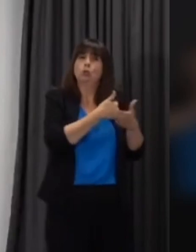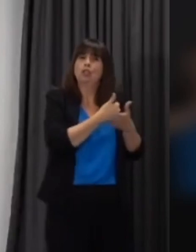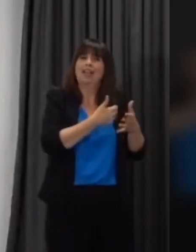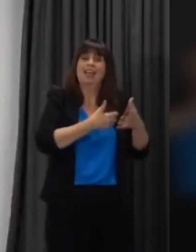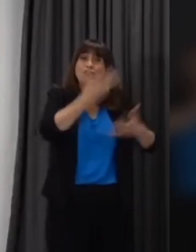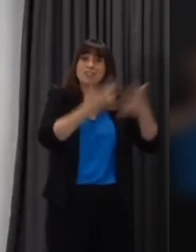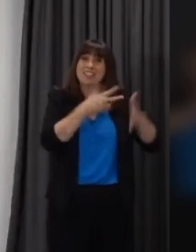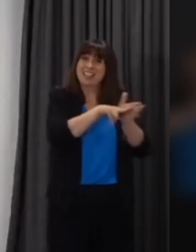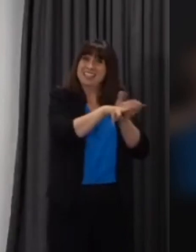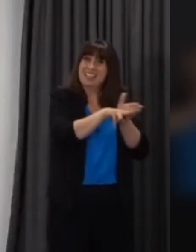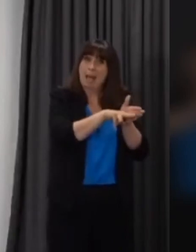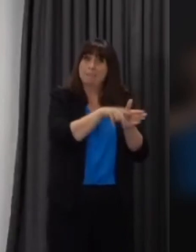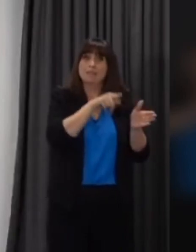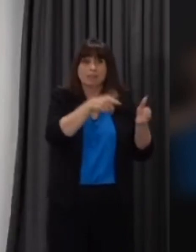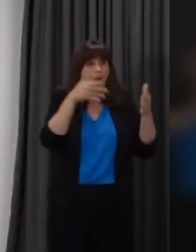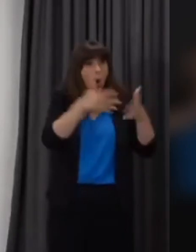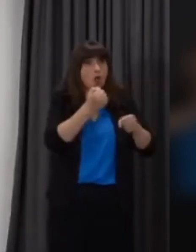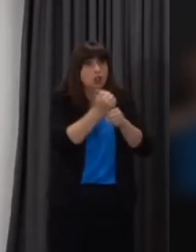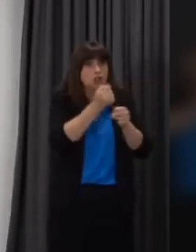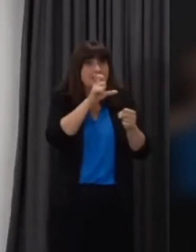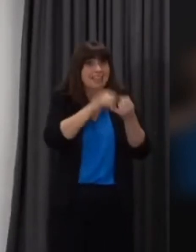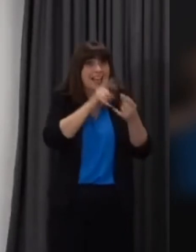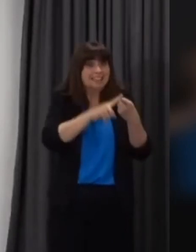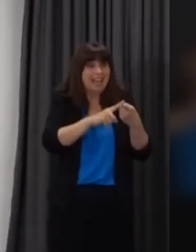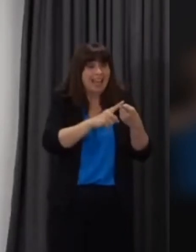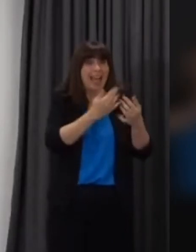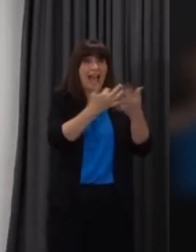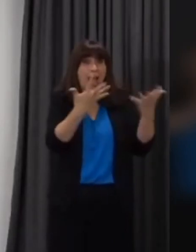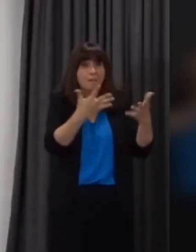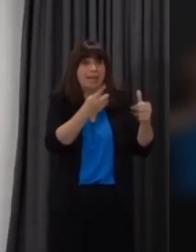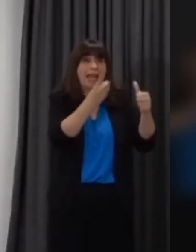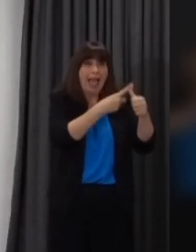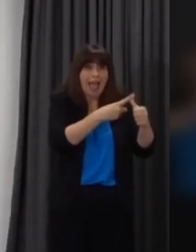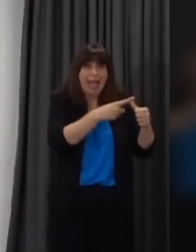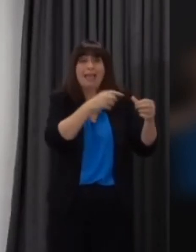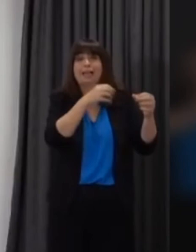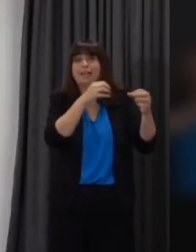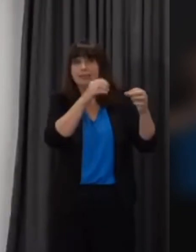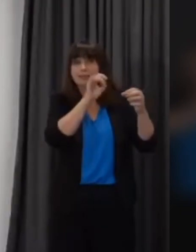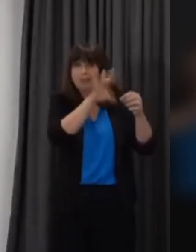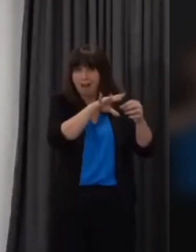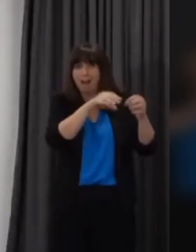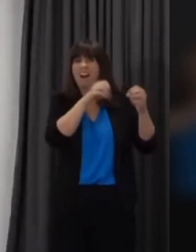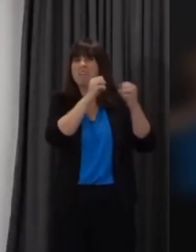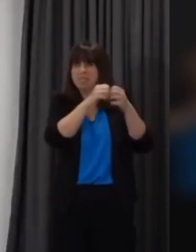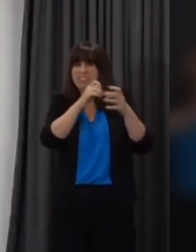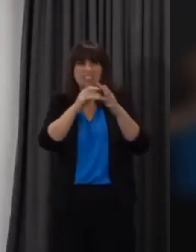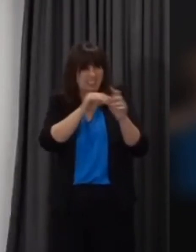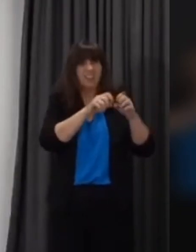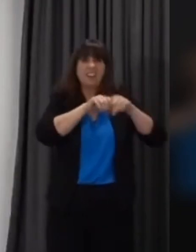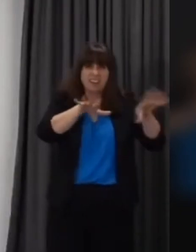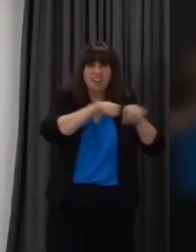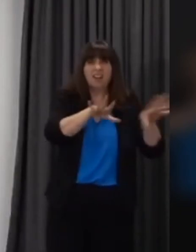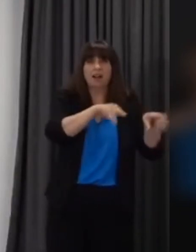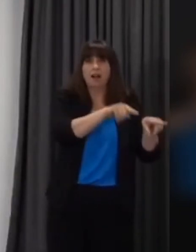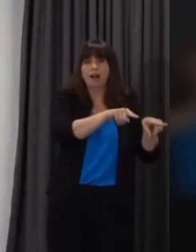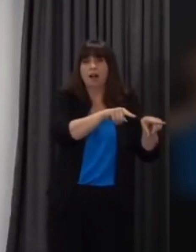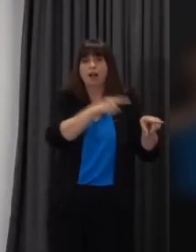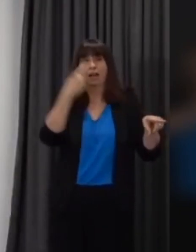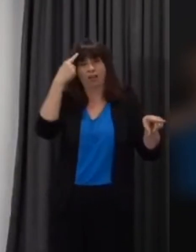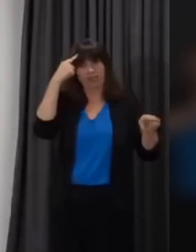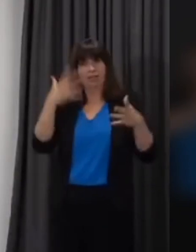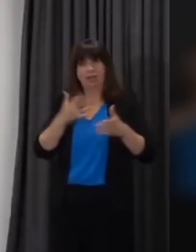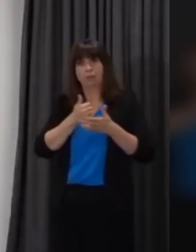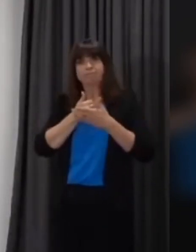careers wales has focused on gcse results day we're actually increasing the resource and increasing the help available for our year 13s